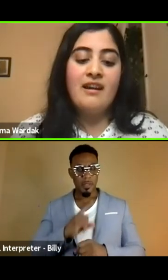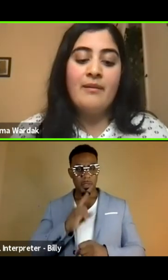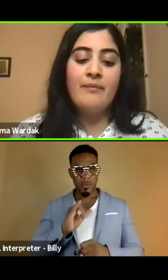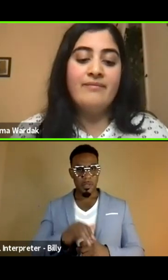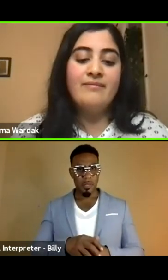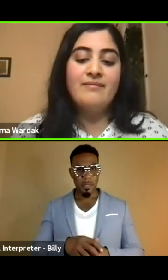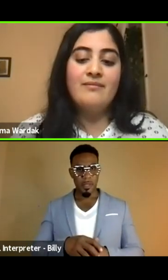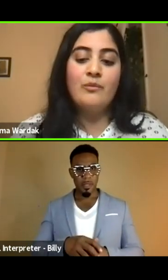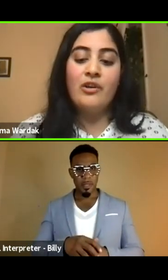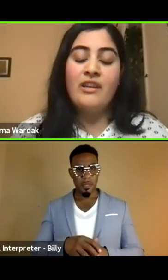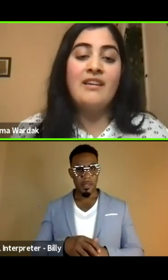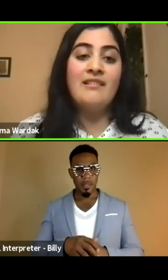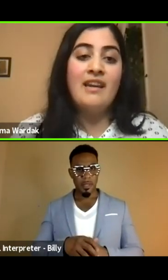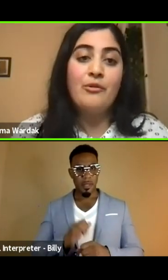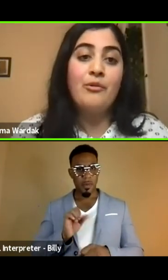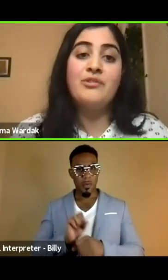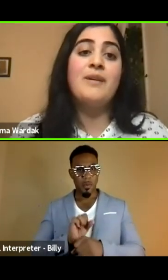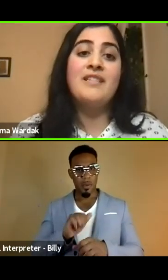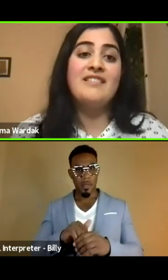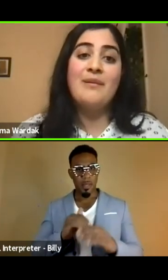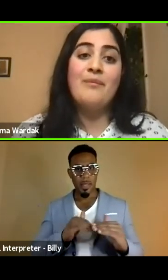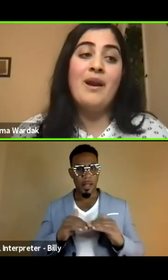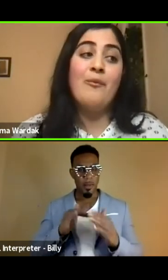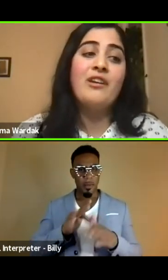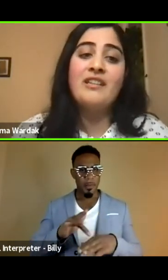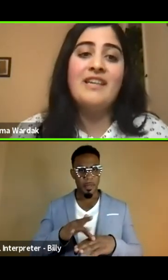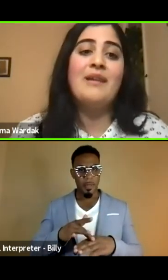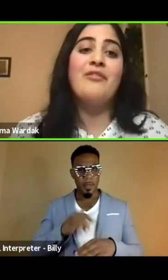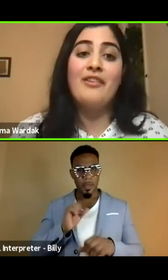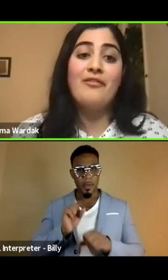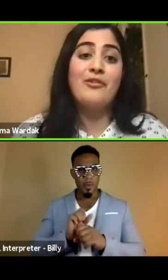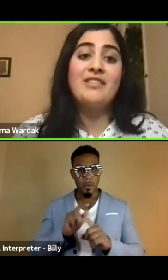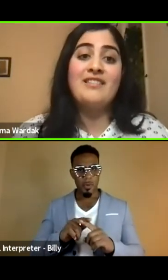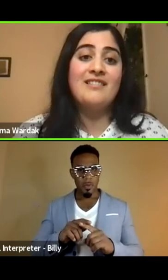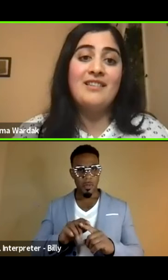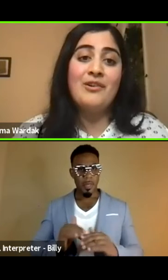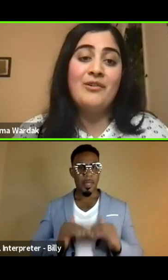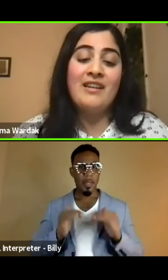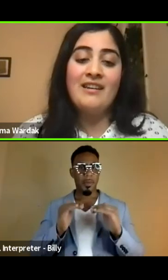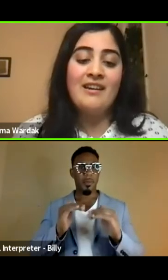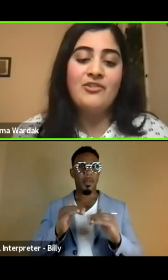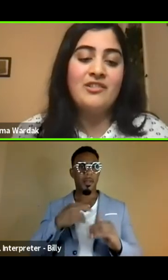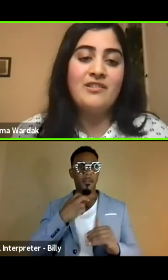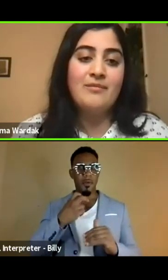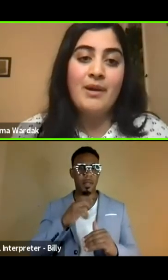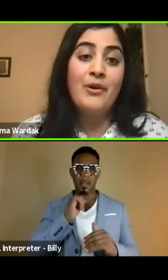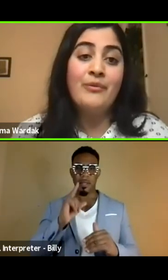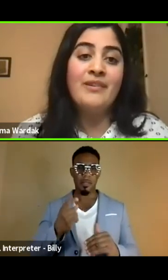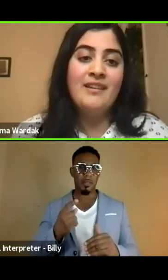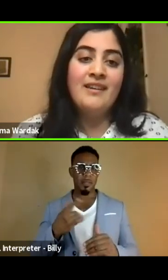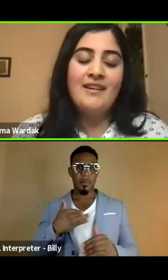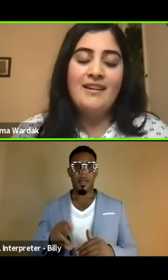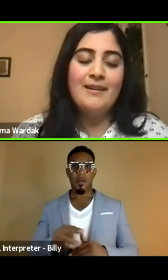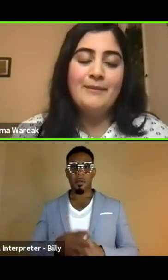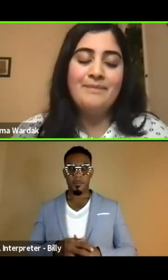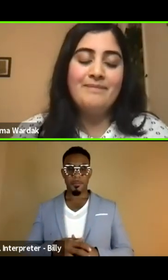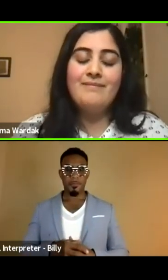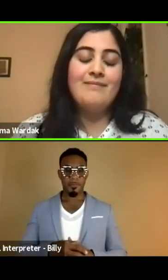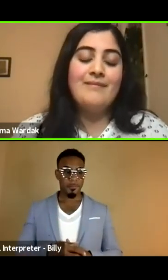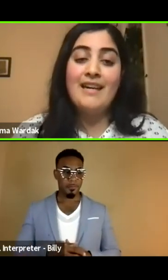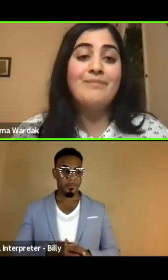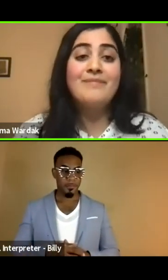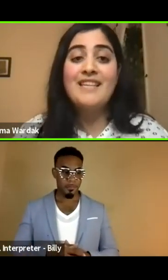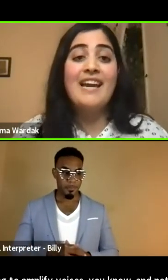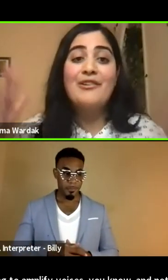that I'm working in equitable spaces. I'm, I'm working to amplify voices, you know, and, and not just my own, um,